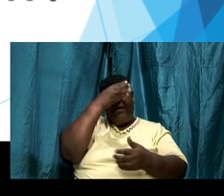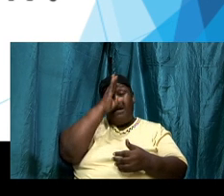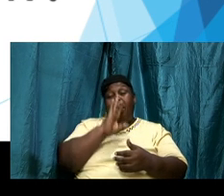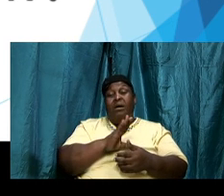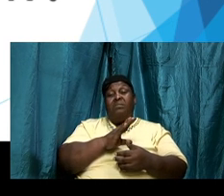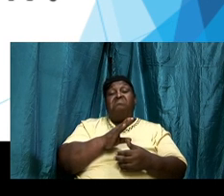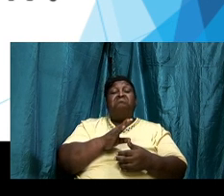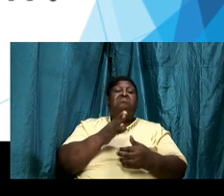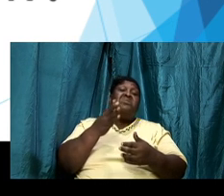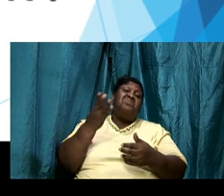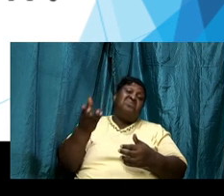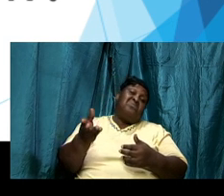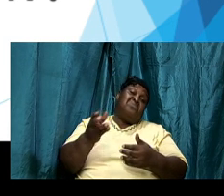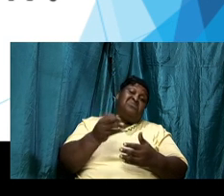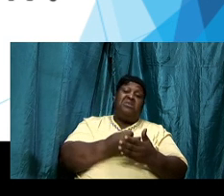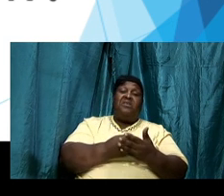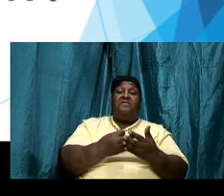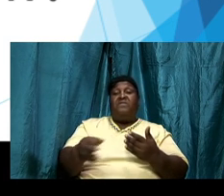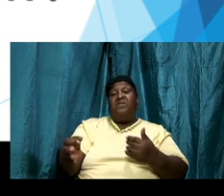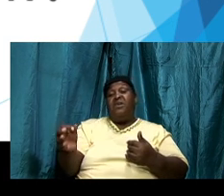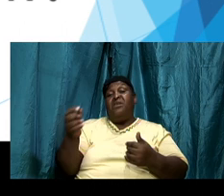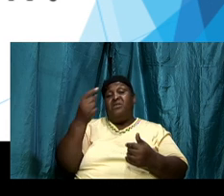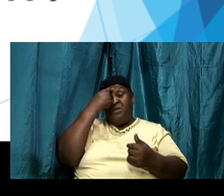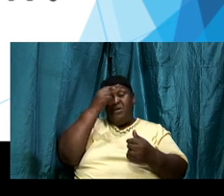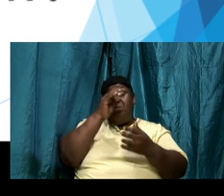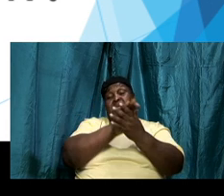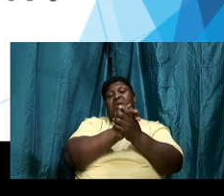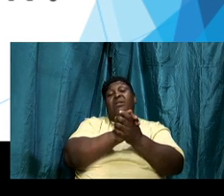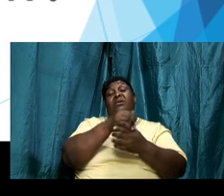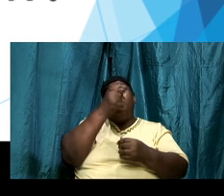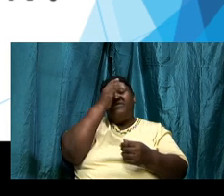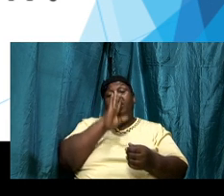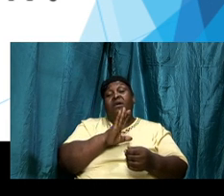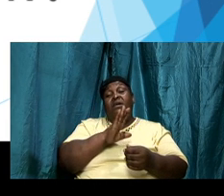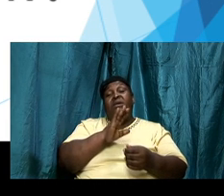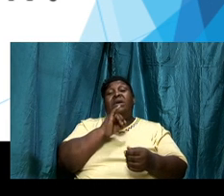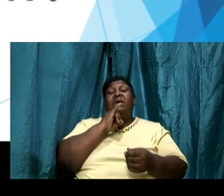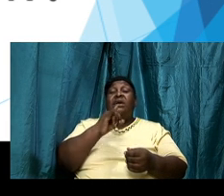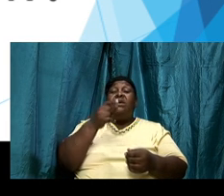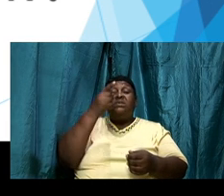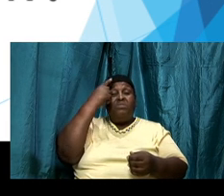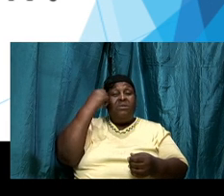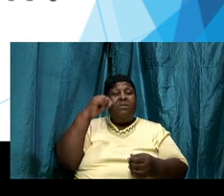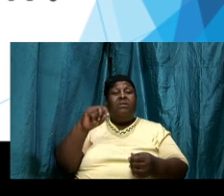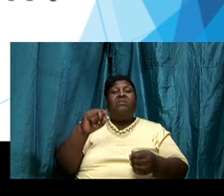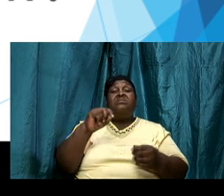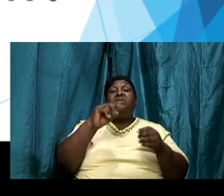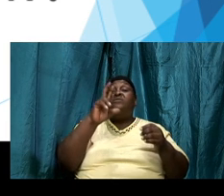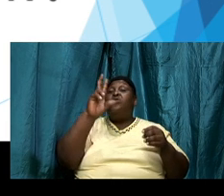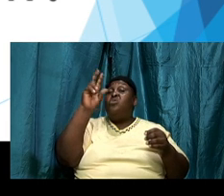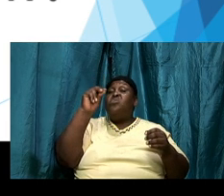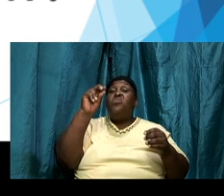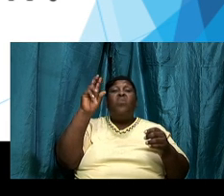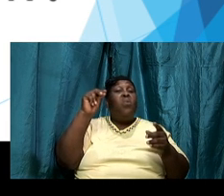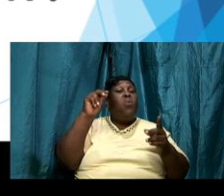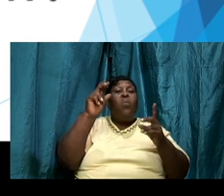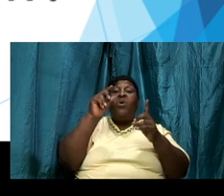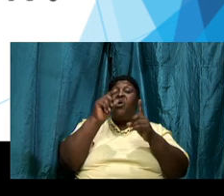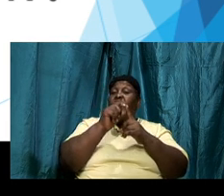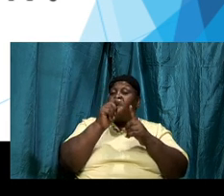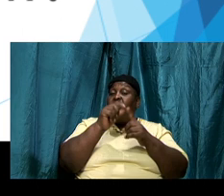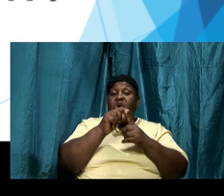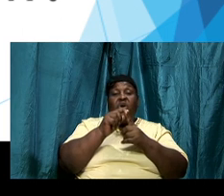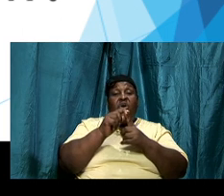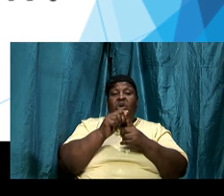it is because there is an absence of the word and that absence of the word